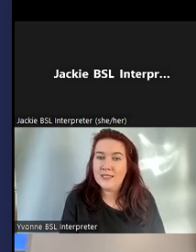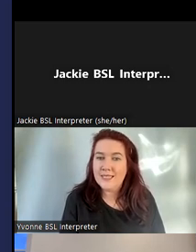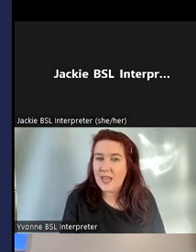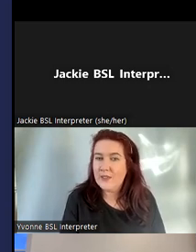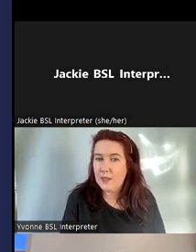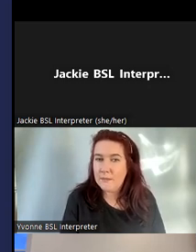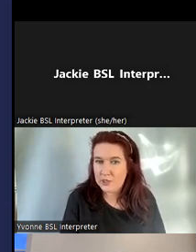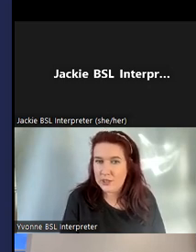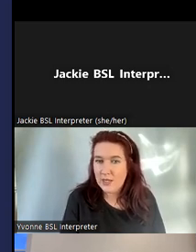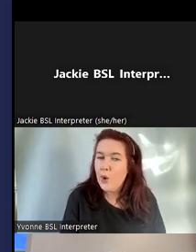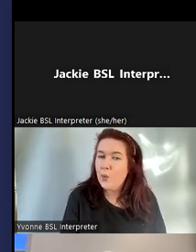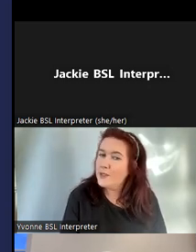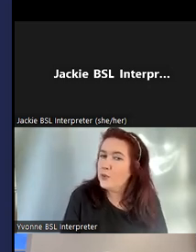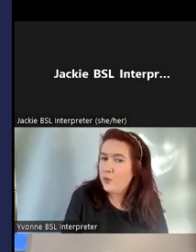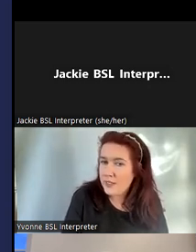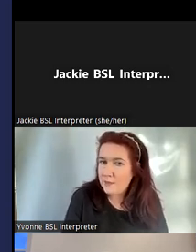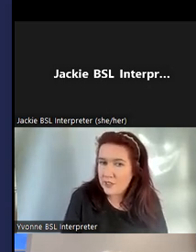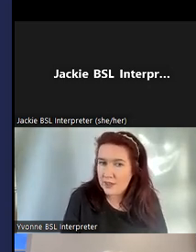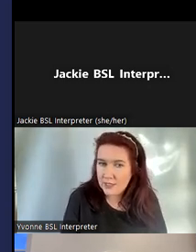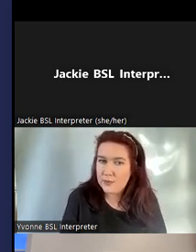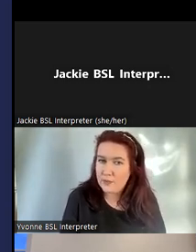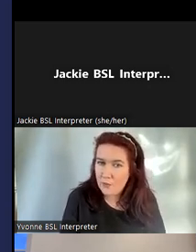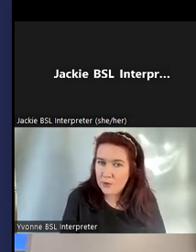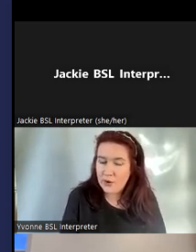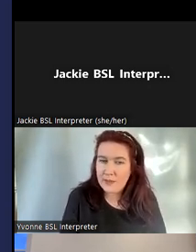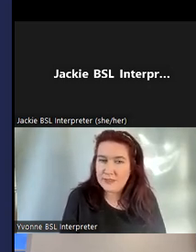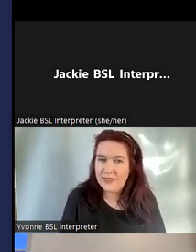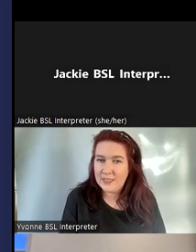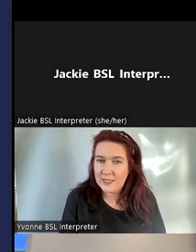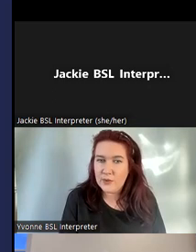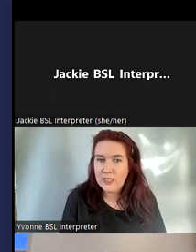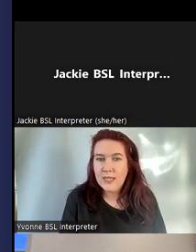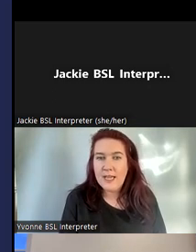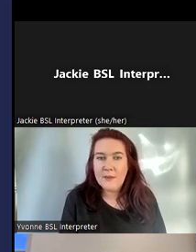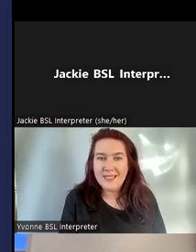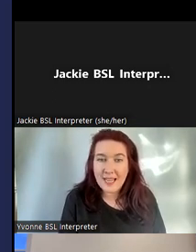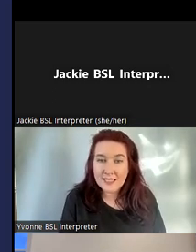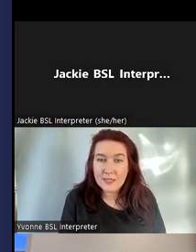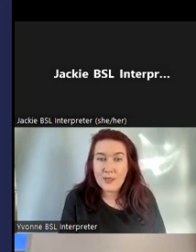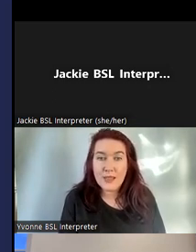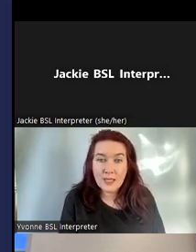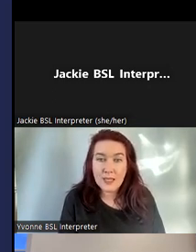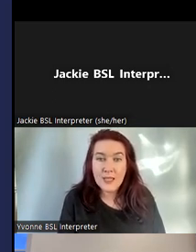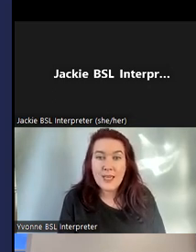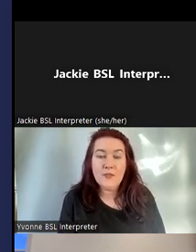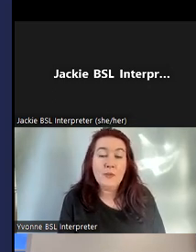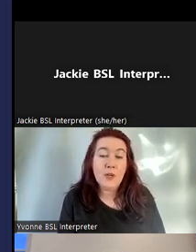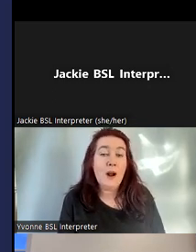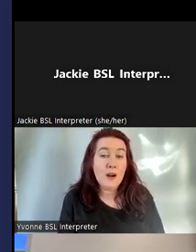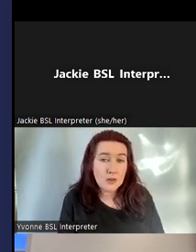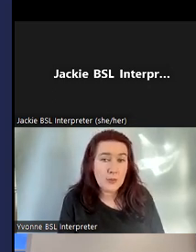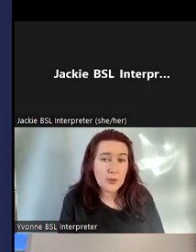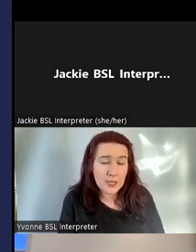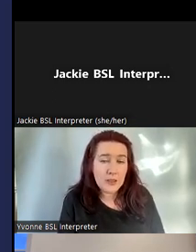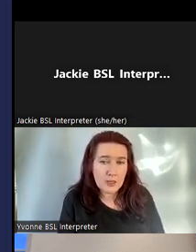the front there it says Deaf and Dumb Mission. We don't know which mission this was from we're not able to find out exactly we think it's from